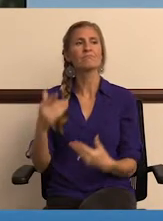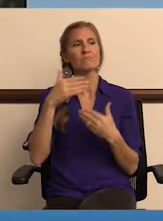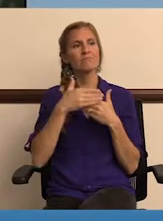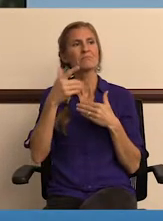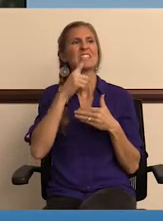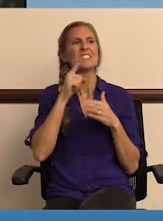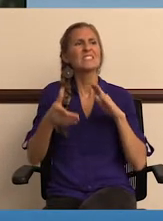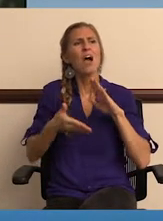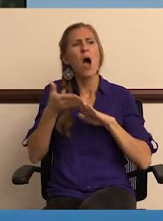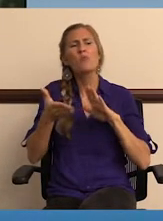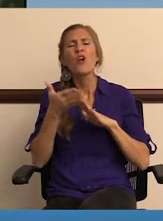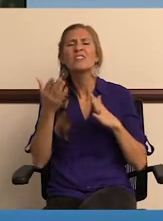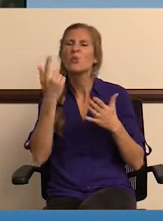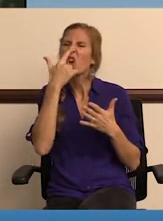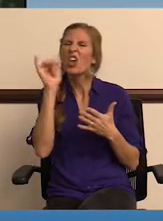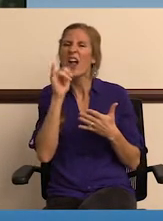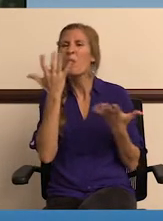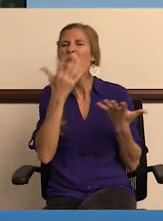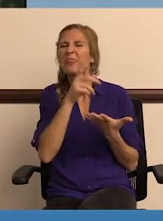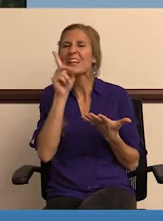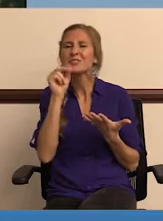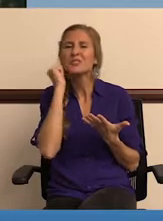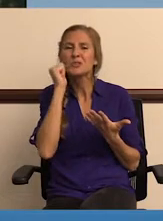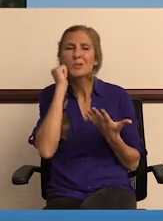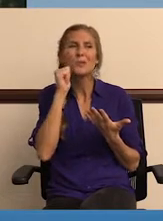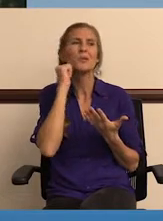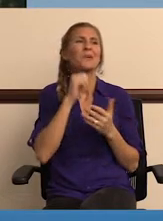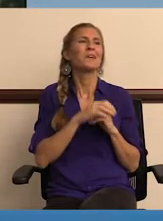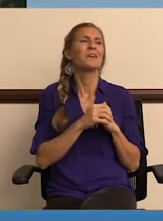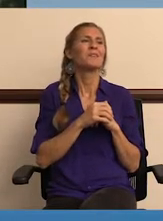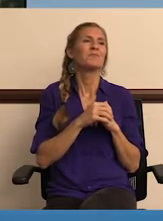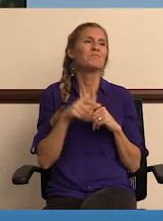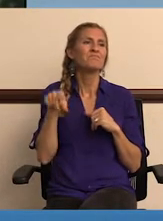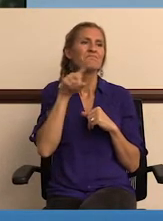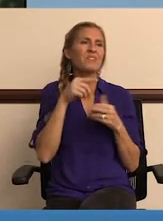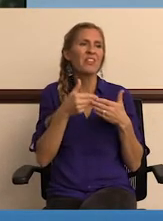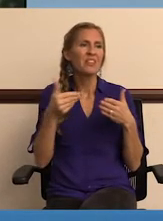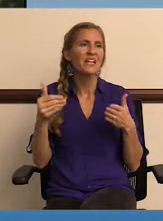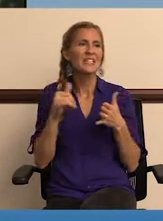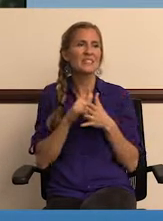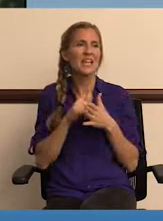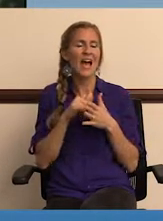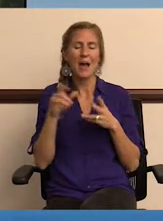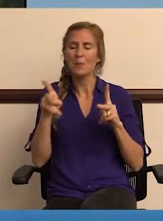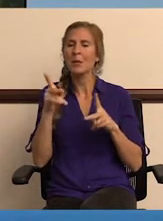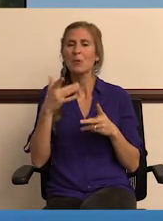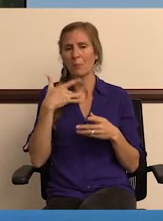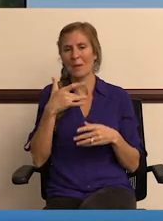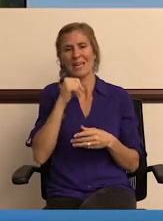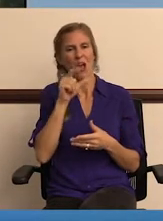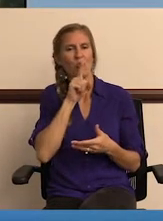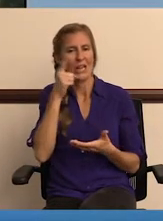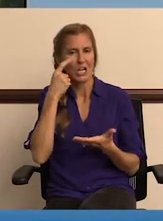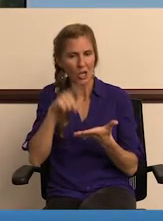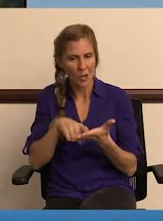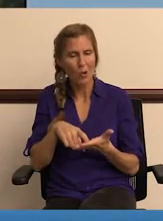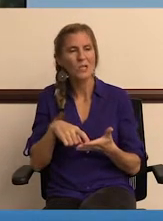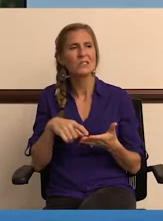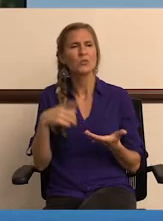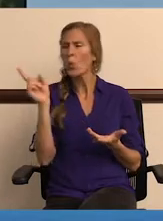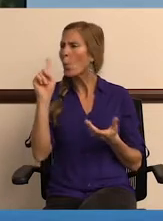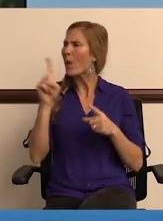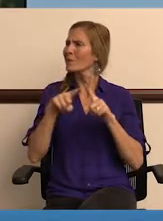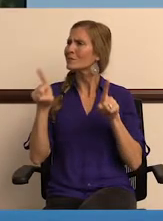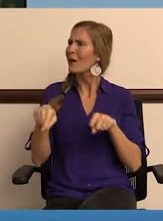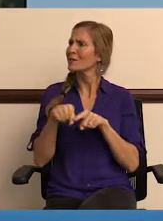So this is some of the operations that they do. And, you know, things that kind of go unnoticed, I think,